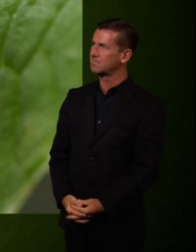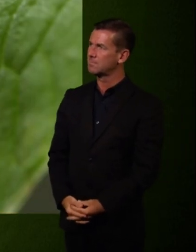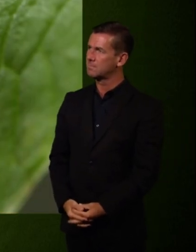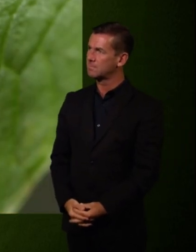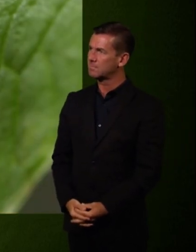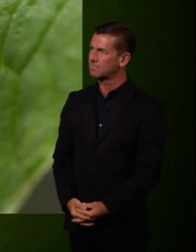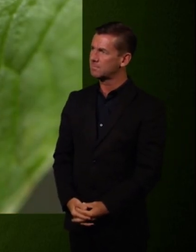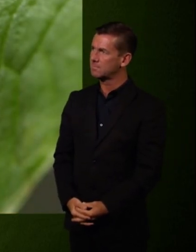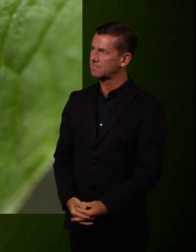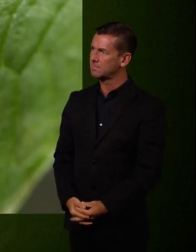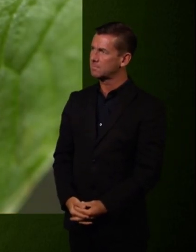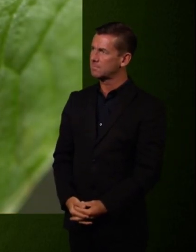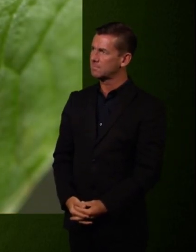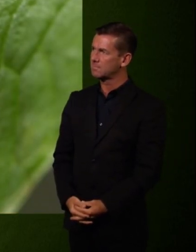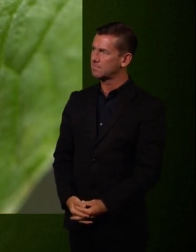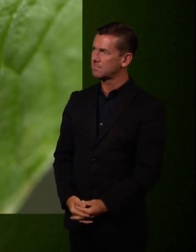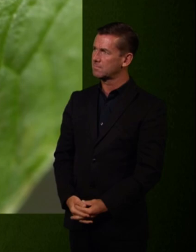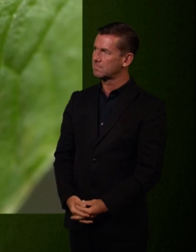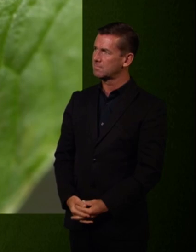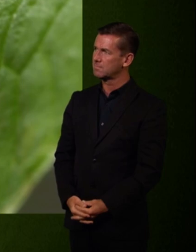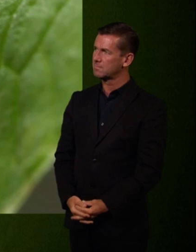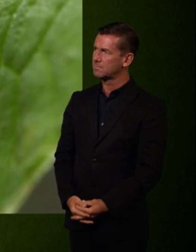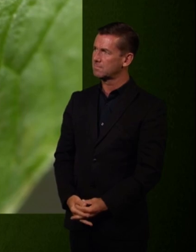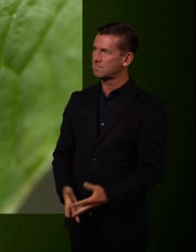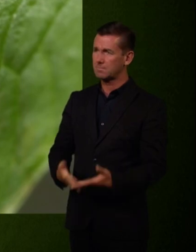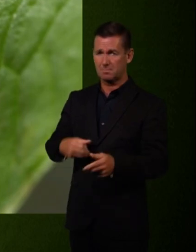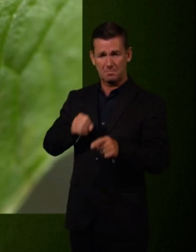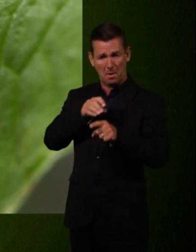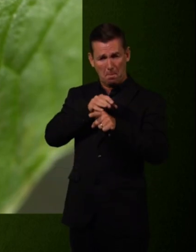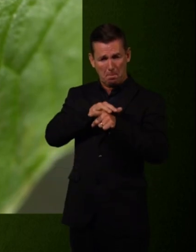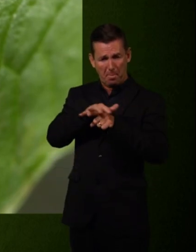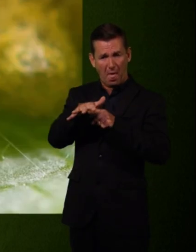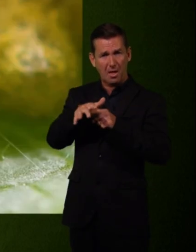They haven't spilled a single drop of blood.